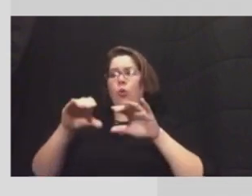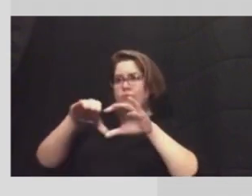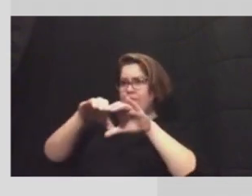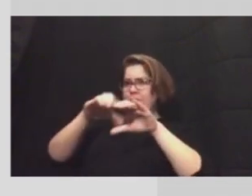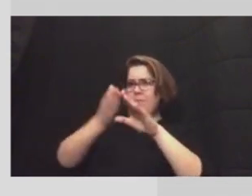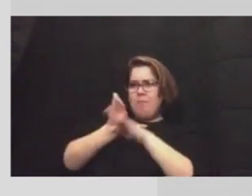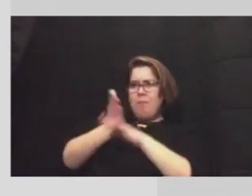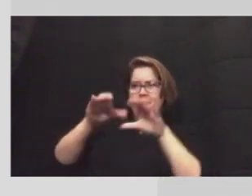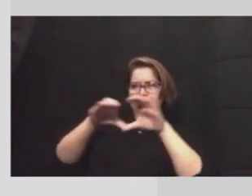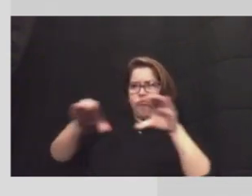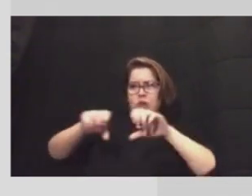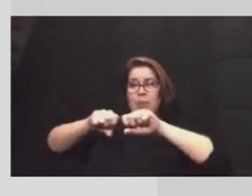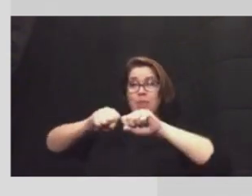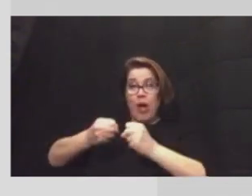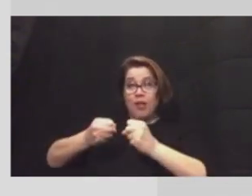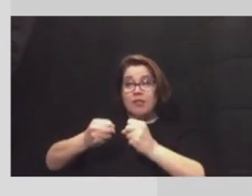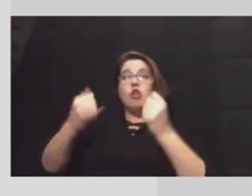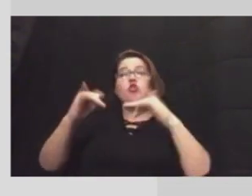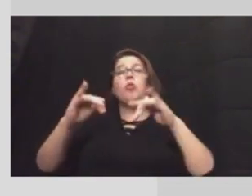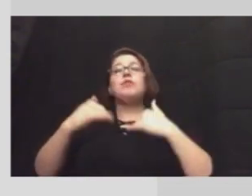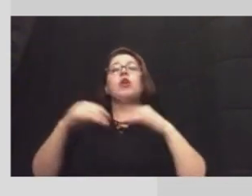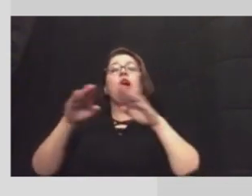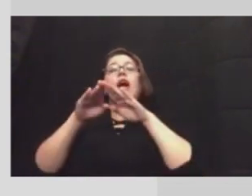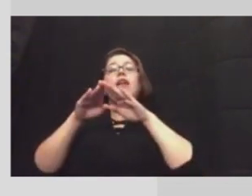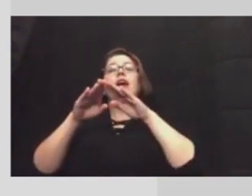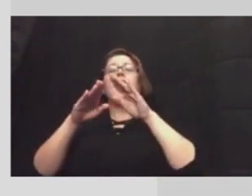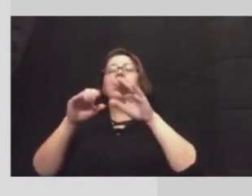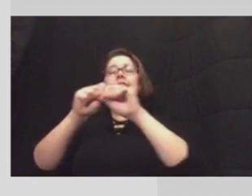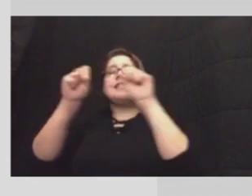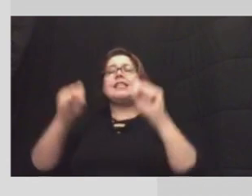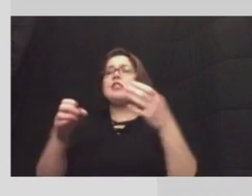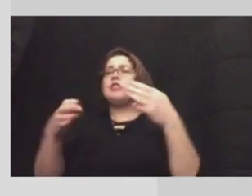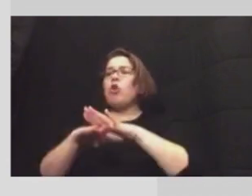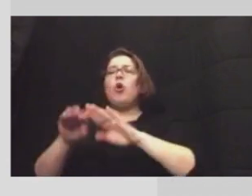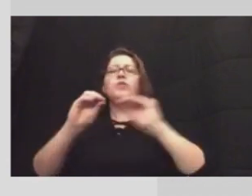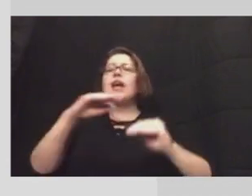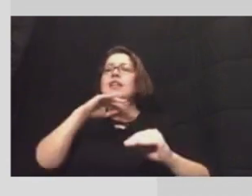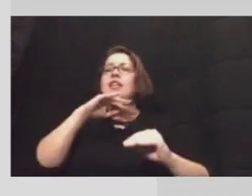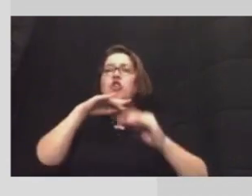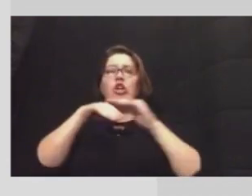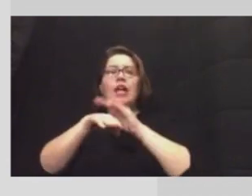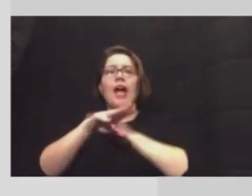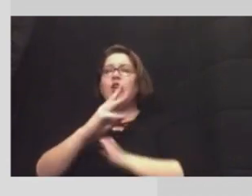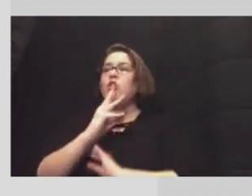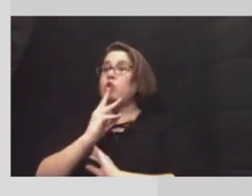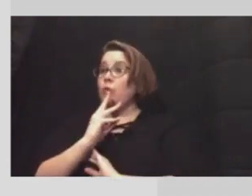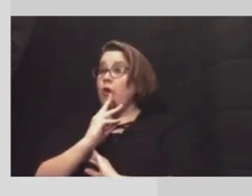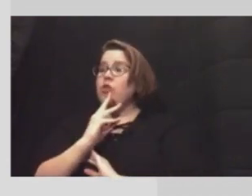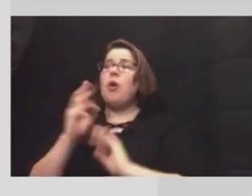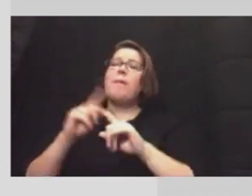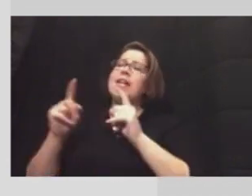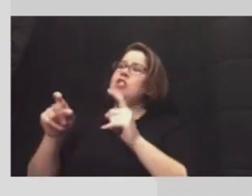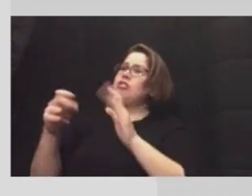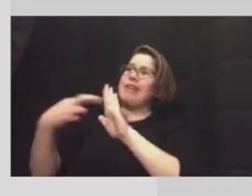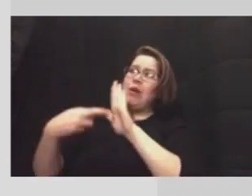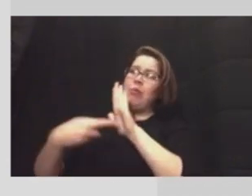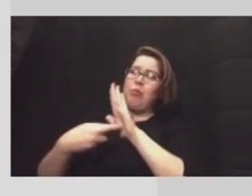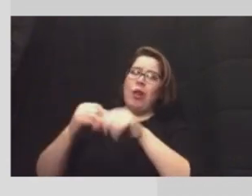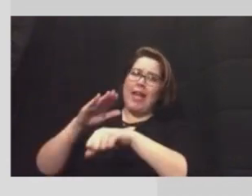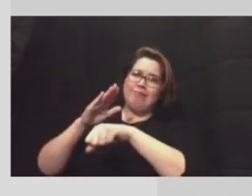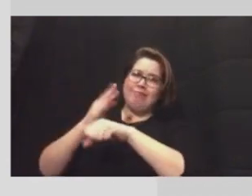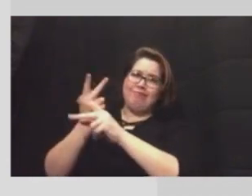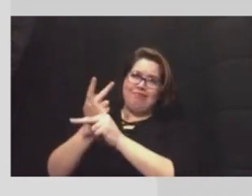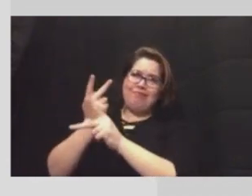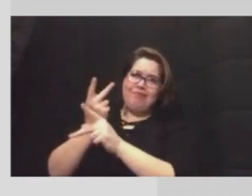we had still have a closed system no contaminants got in uh it's a regulatory and precautionary measure but we're